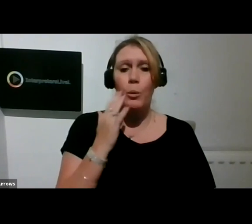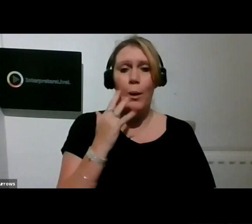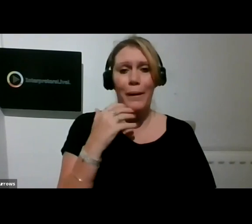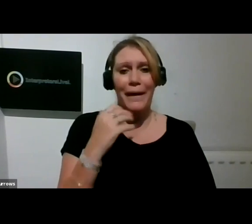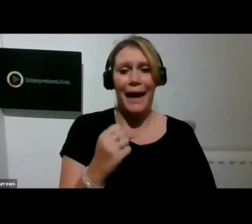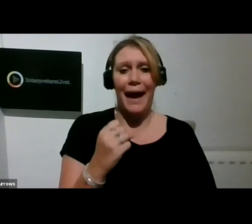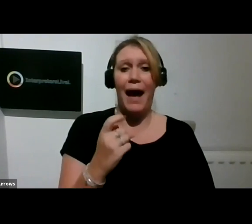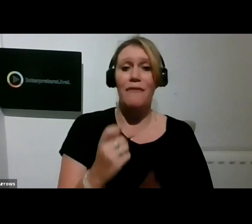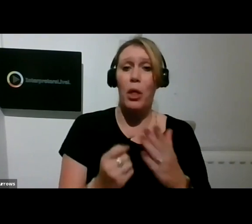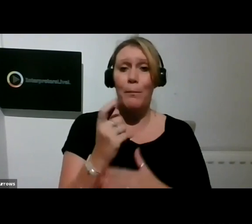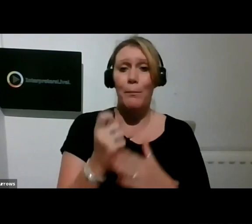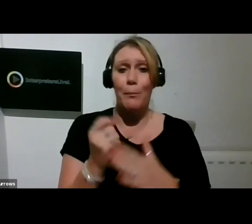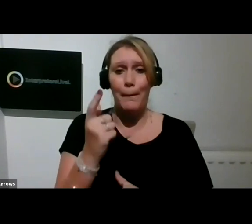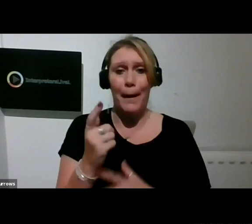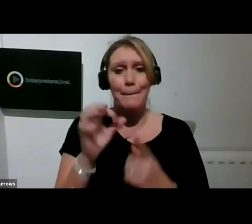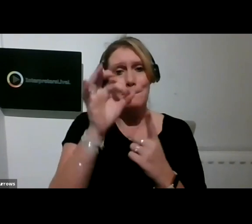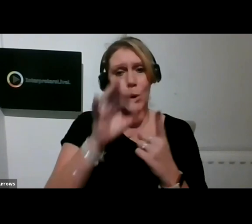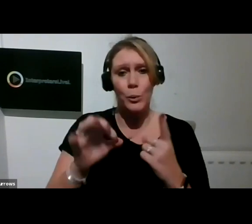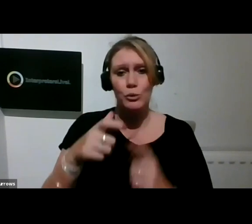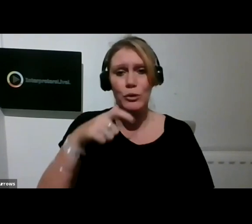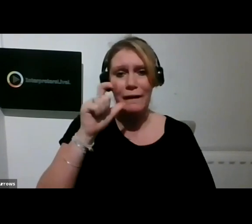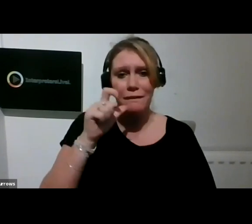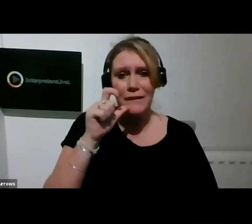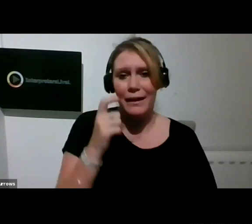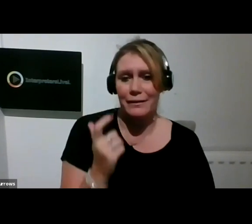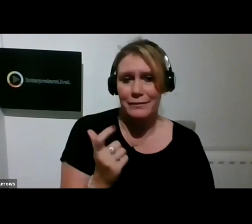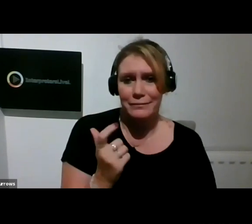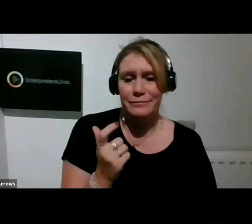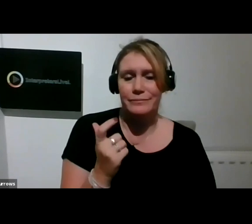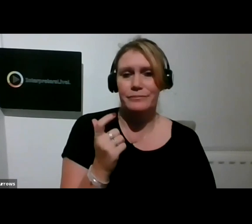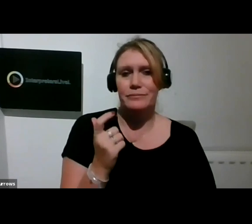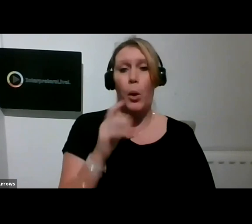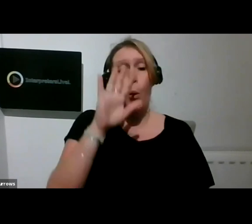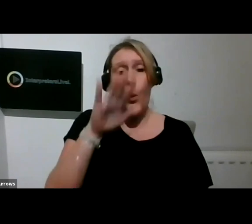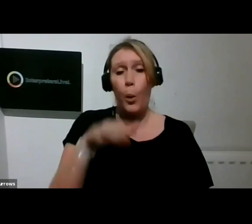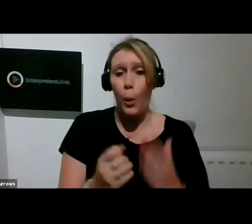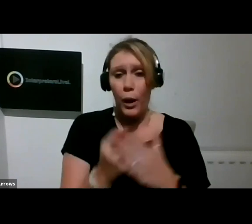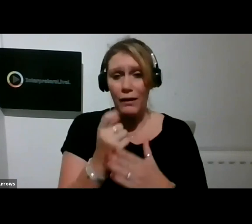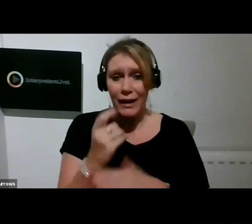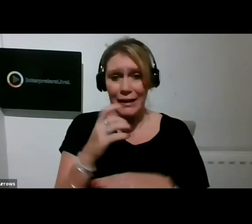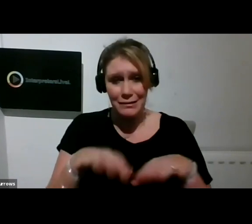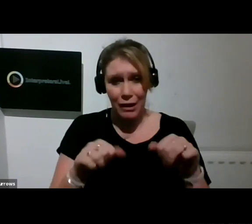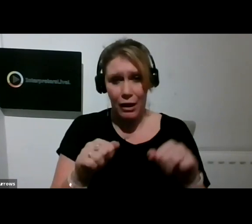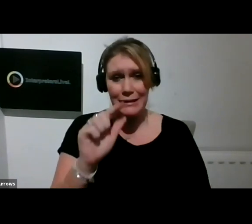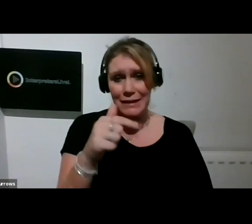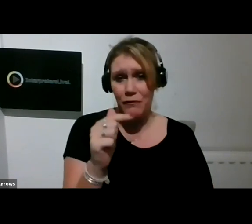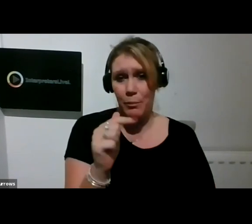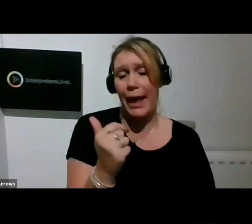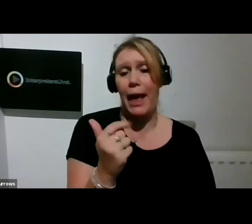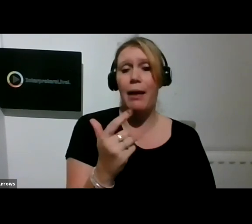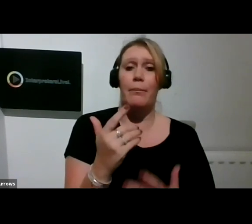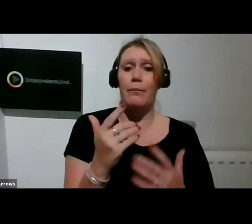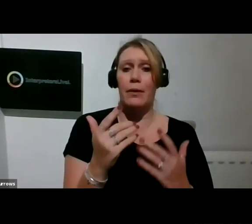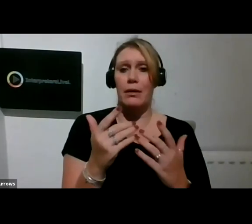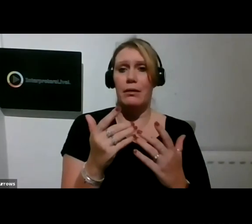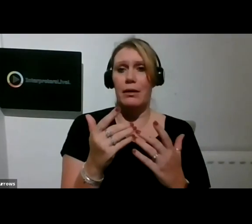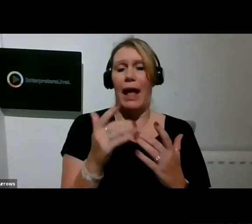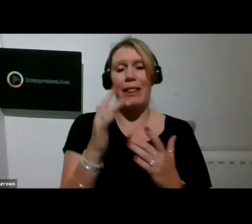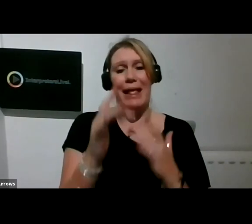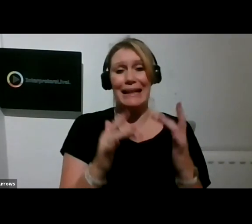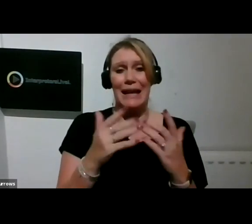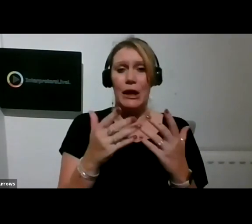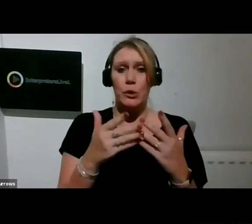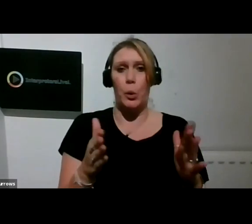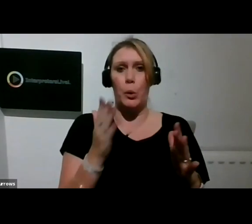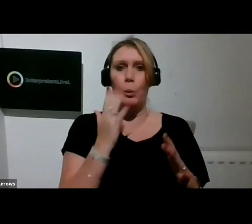Thursday 2nd of December. All events begin at 7pm with virtual doors opening at 6.45pm and all